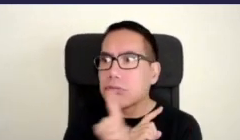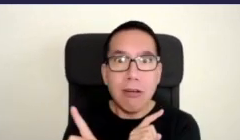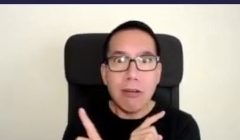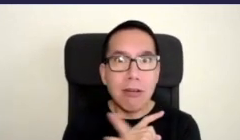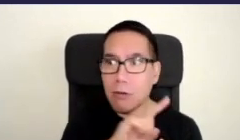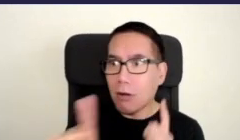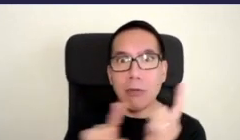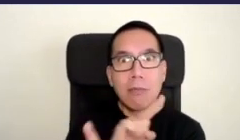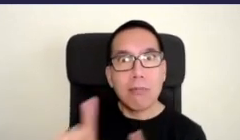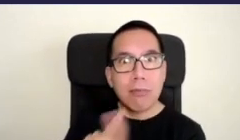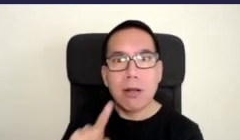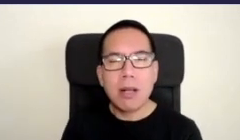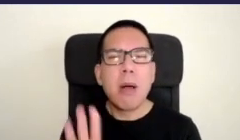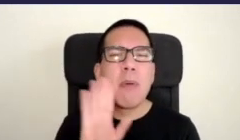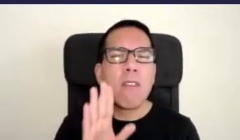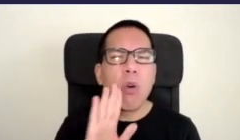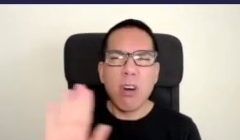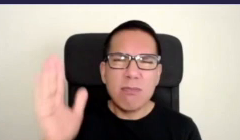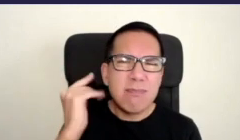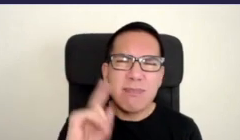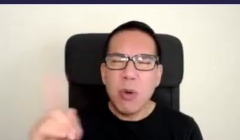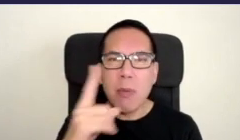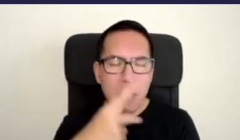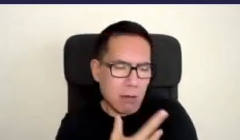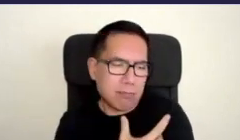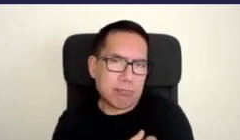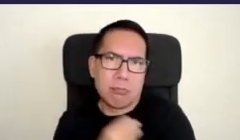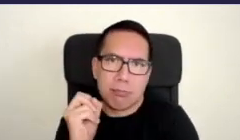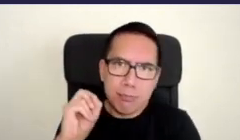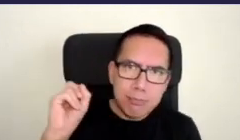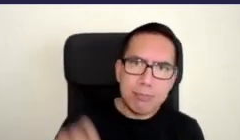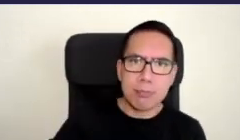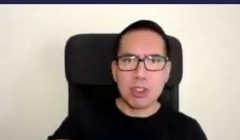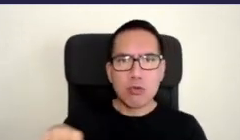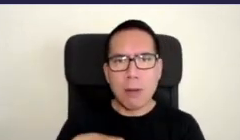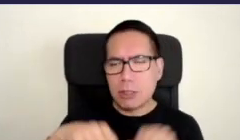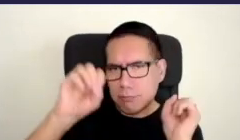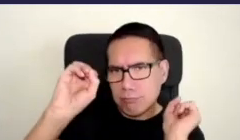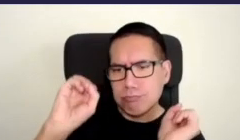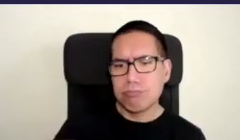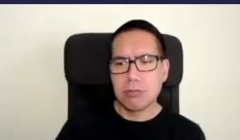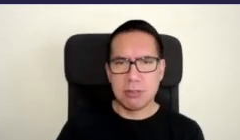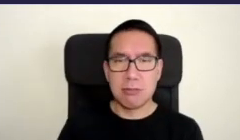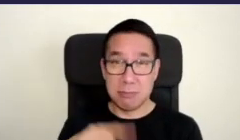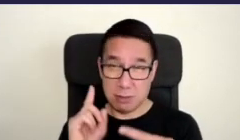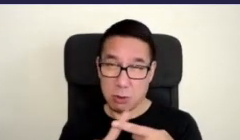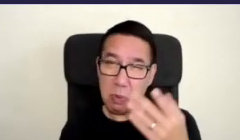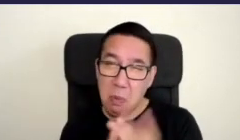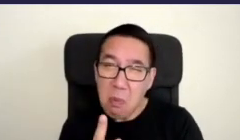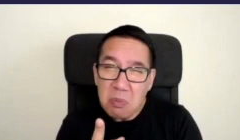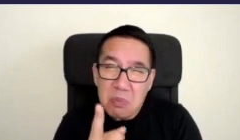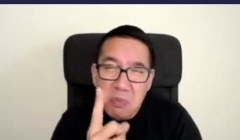use syringes dump a lot of rubbish it still happens occasionally